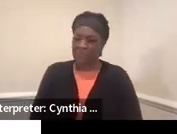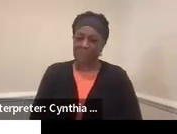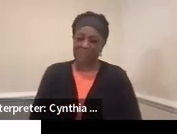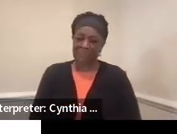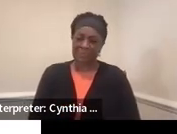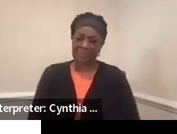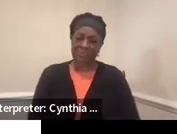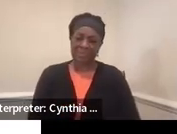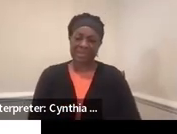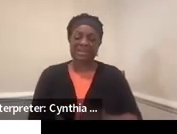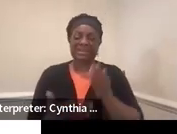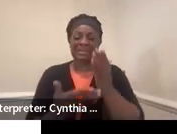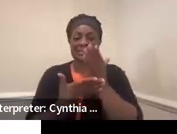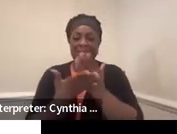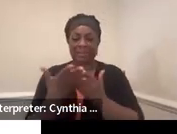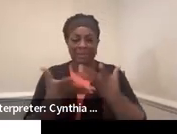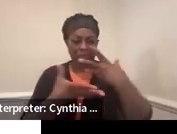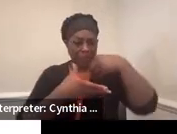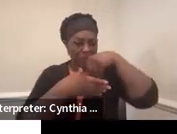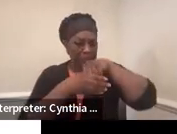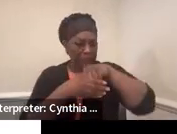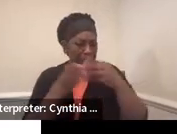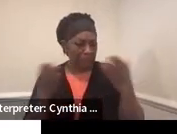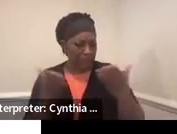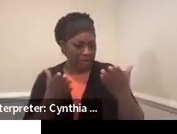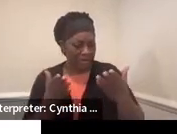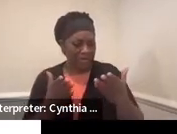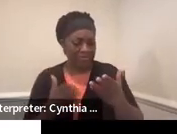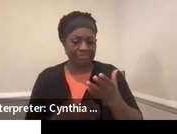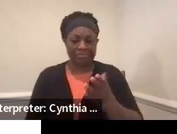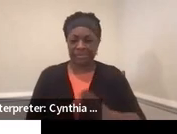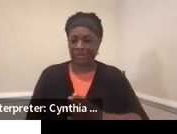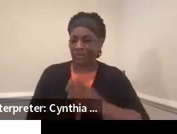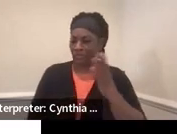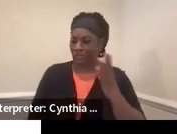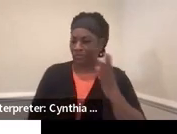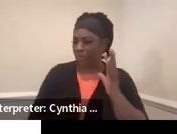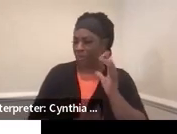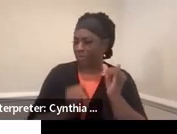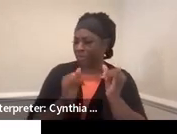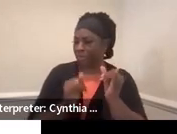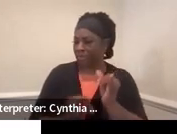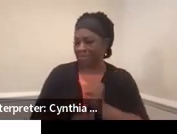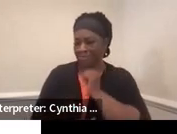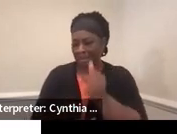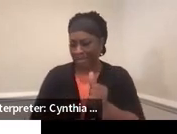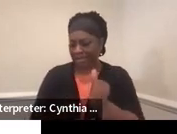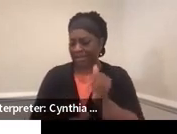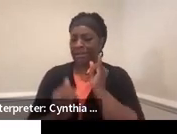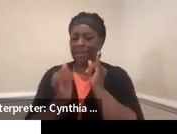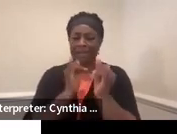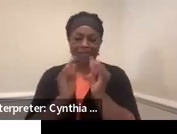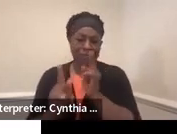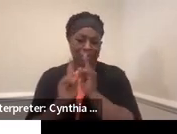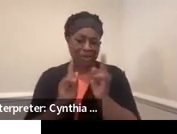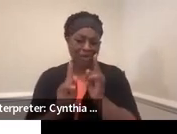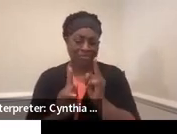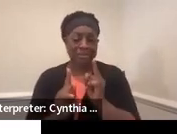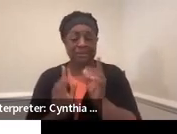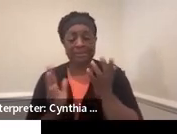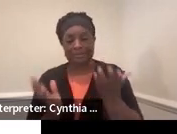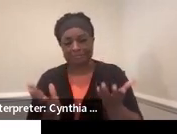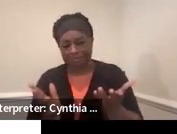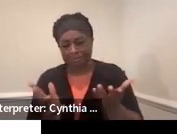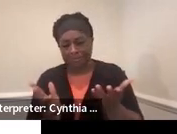Some things to include informal student interview. You can't really go, I don't